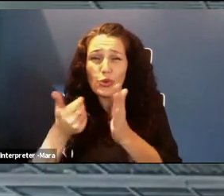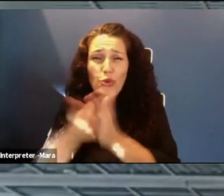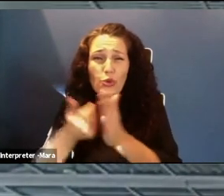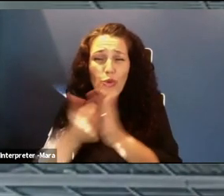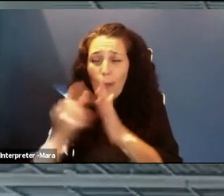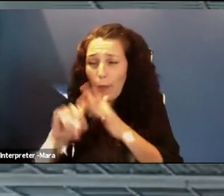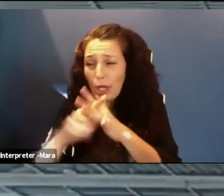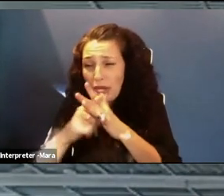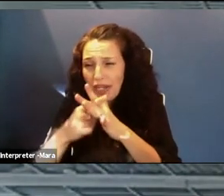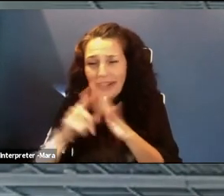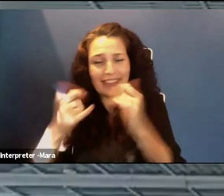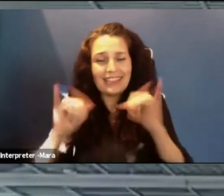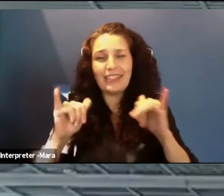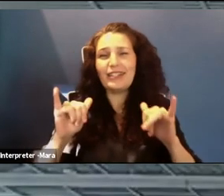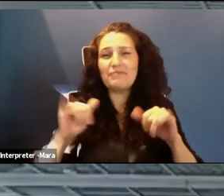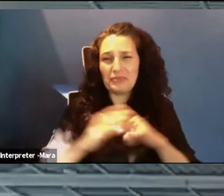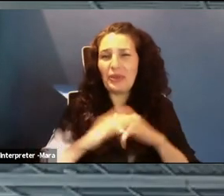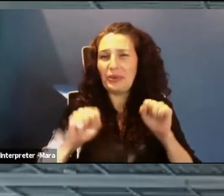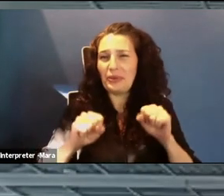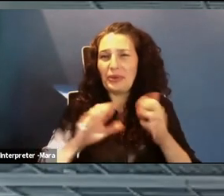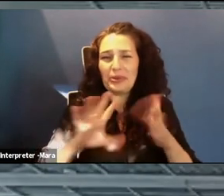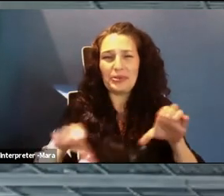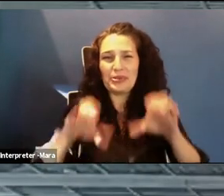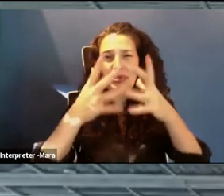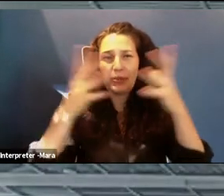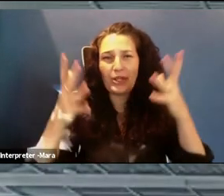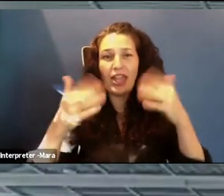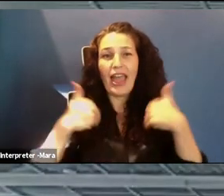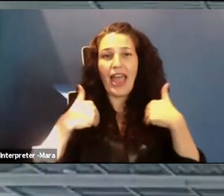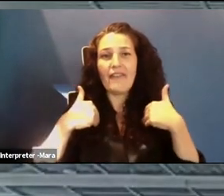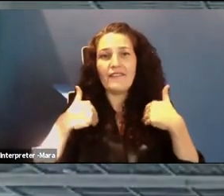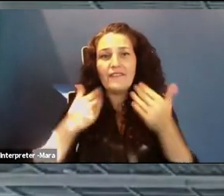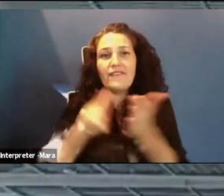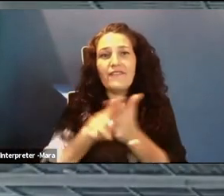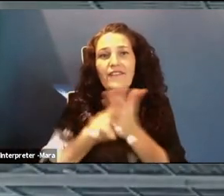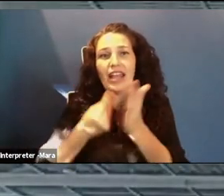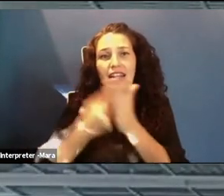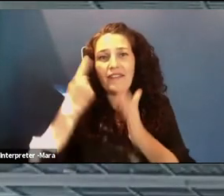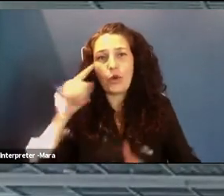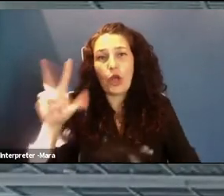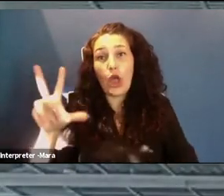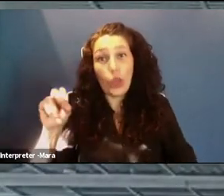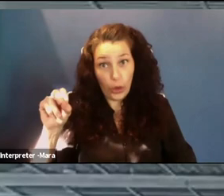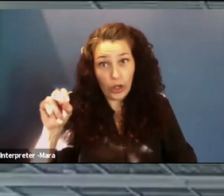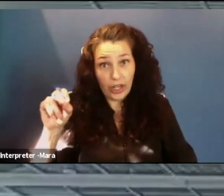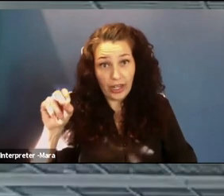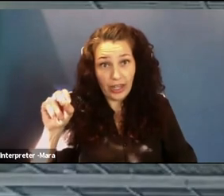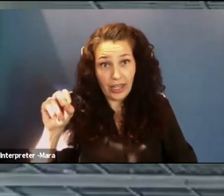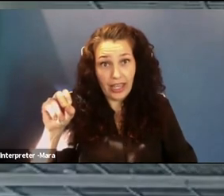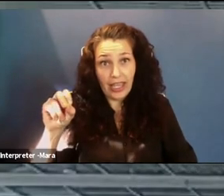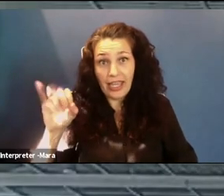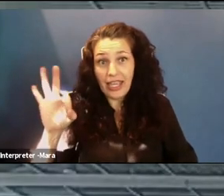have funding for 30 of you, if we have a lot of demand, I'll do some fundraising. So challenge me.